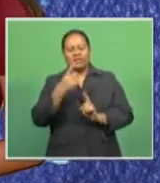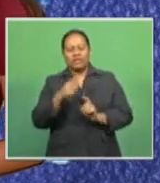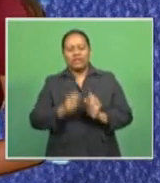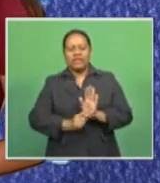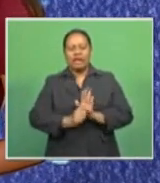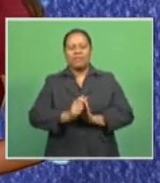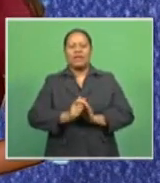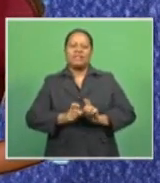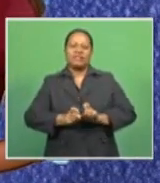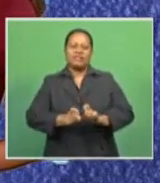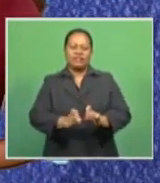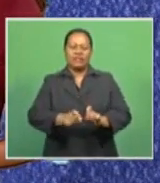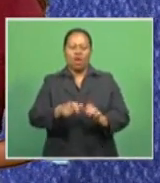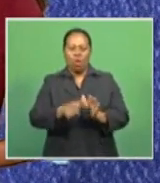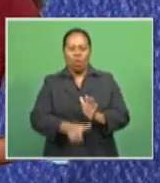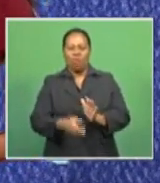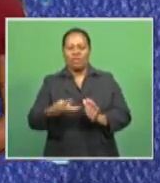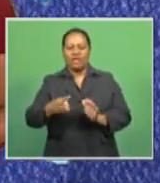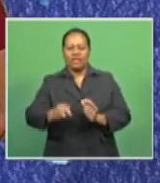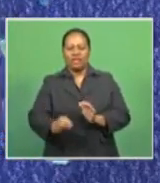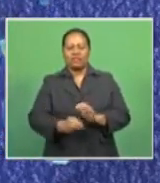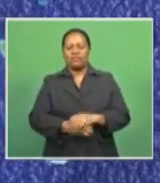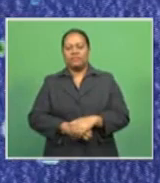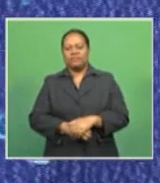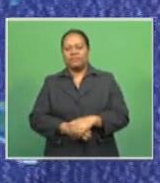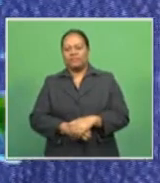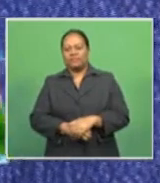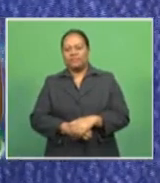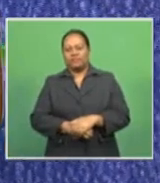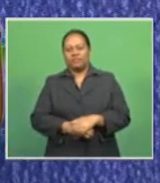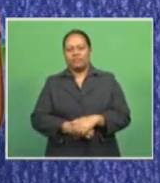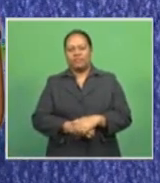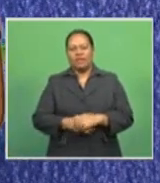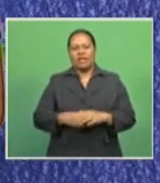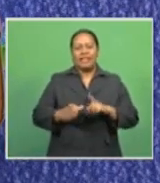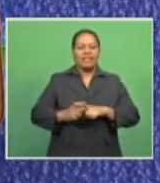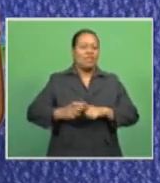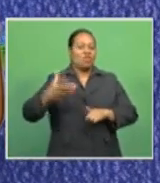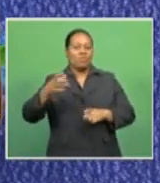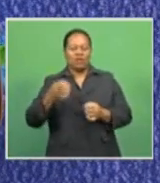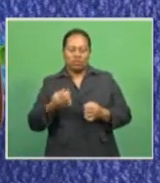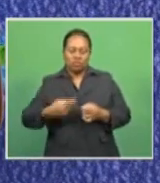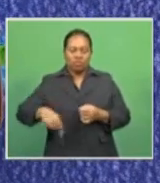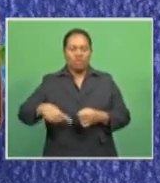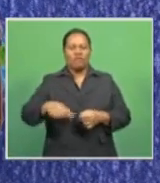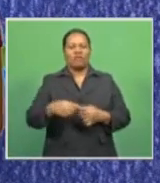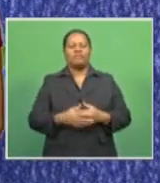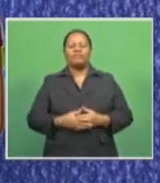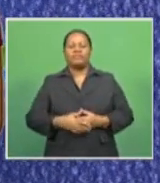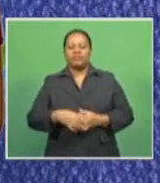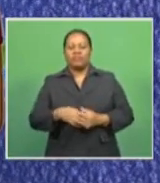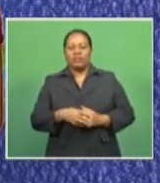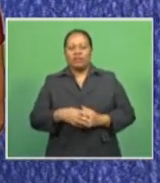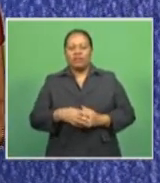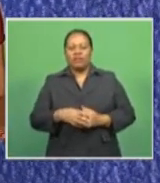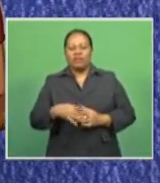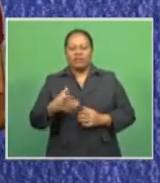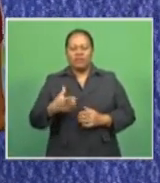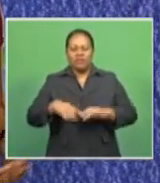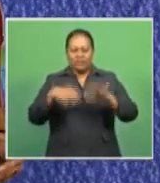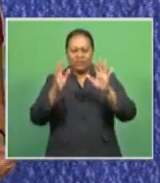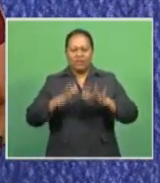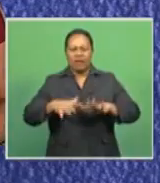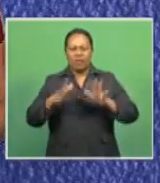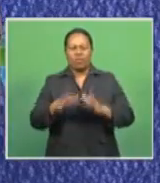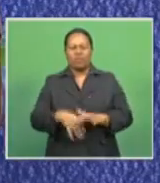remained in the low 30s. Eastwards from Back Harbor to Suba, morning showers eased up a bit but will be